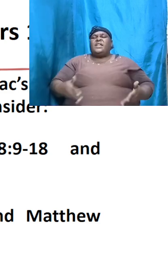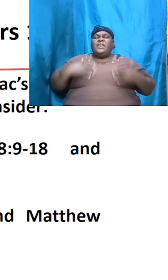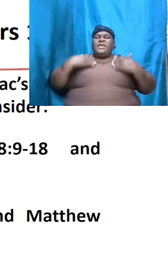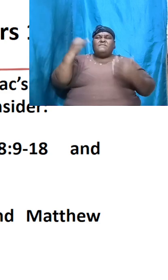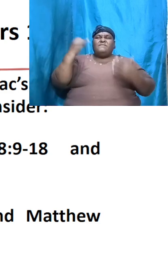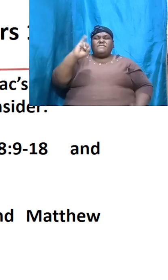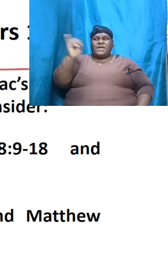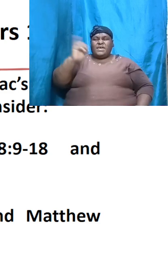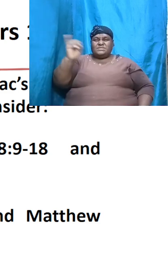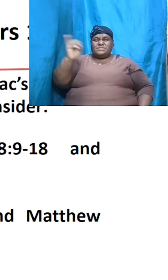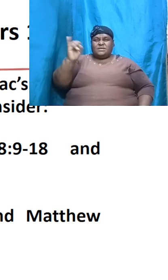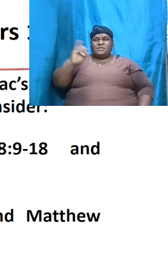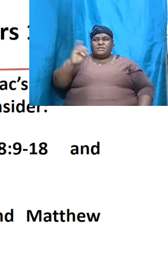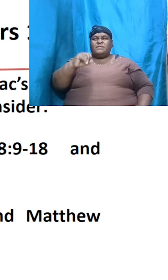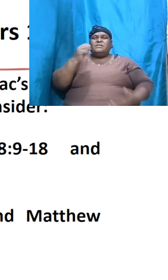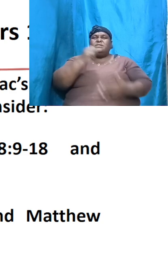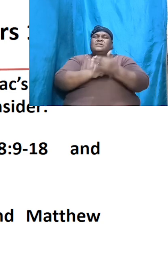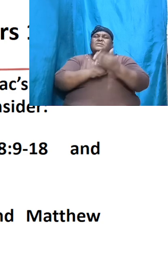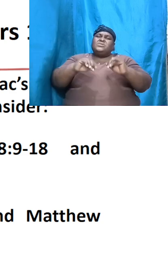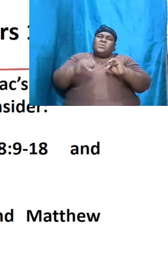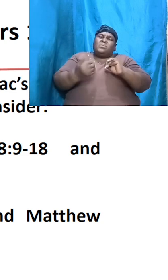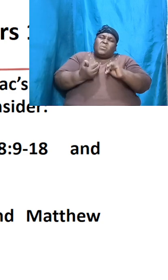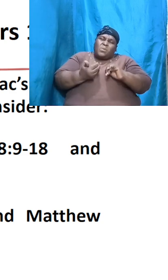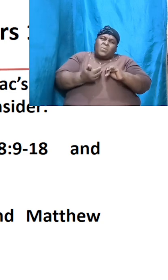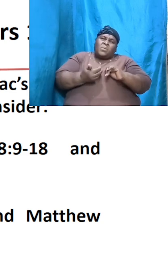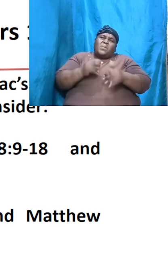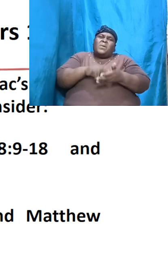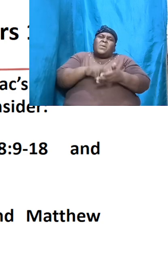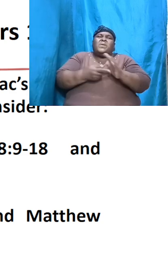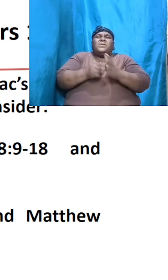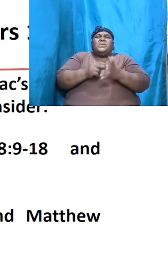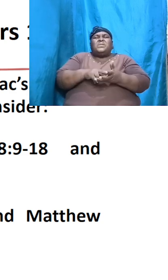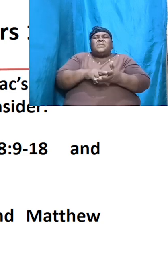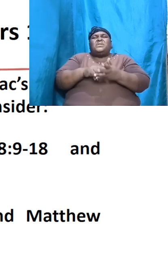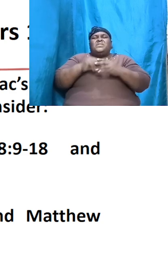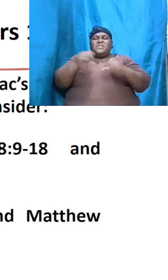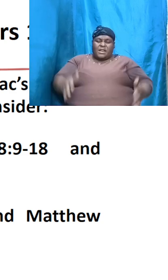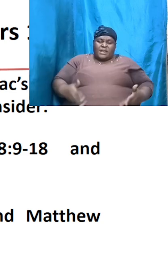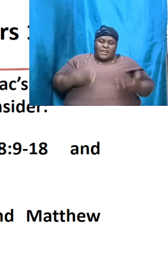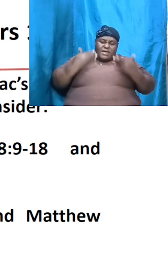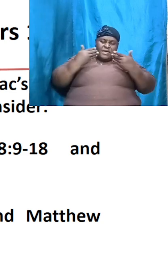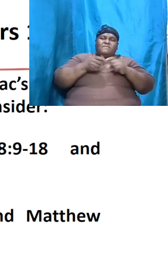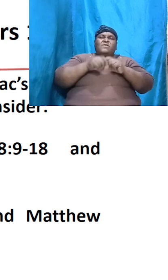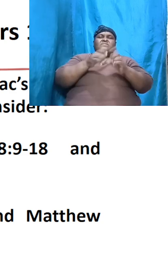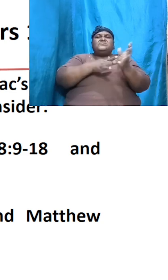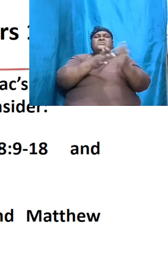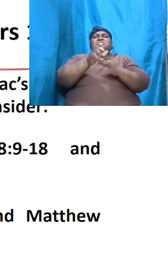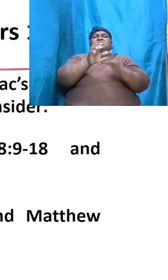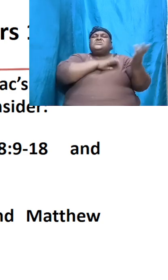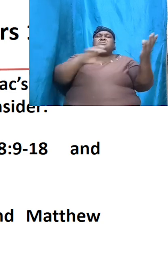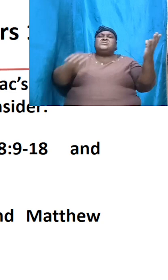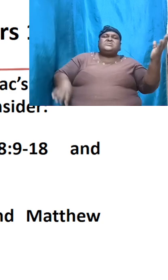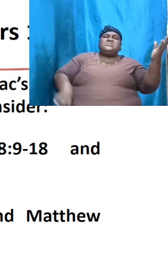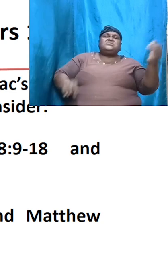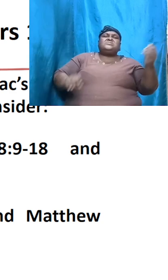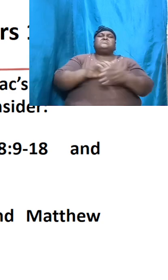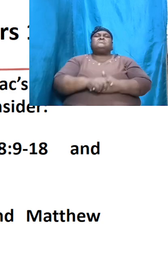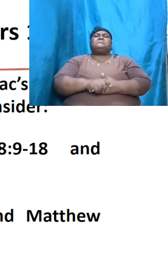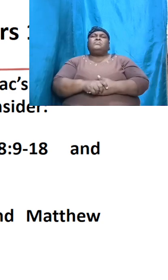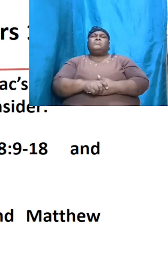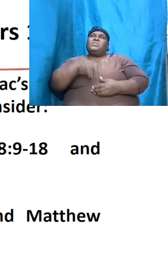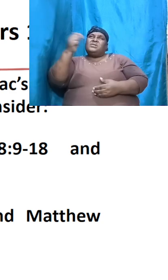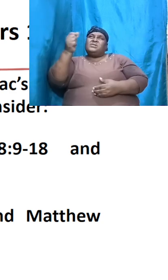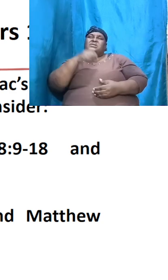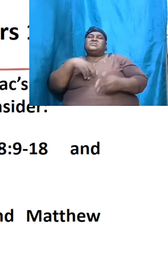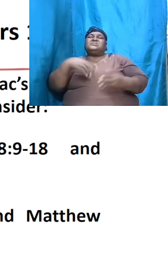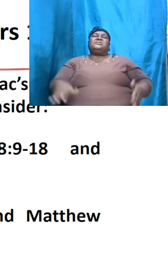Isaac somehow typifies the life of Jesus Christ his life was